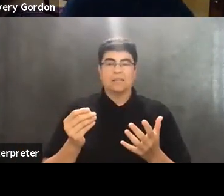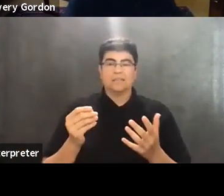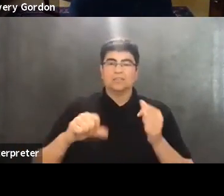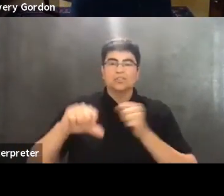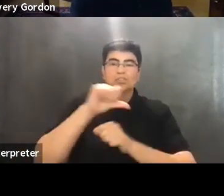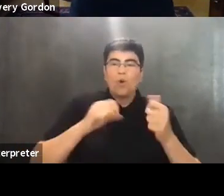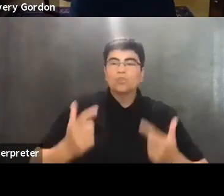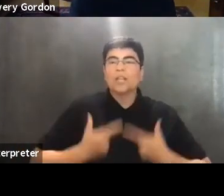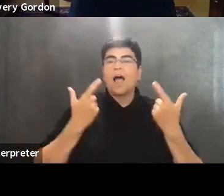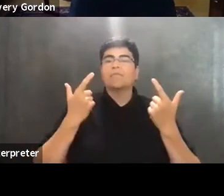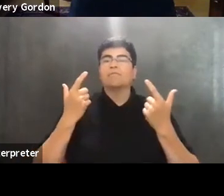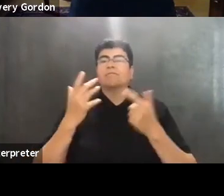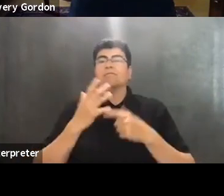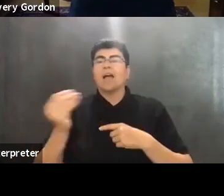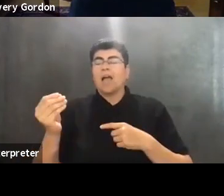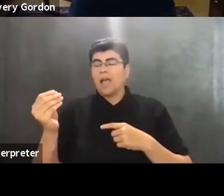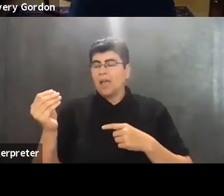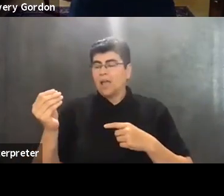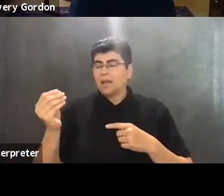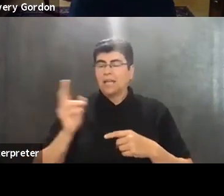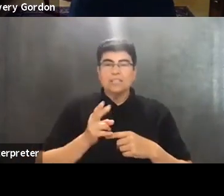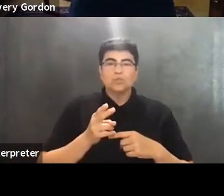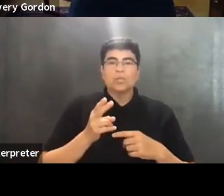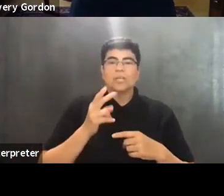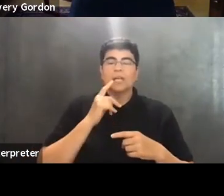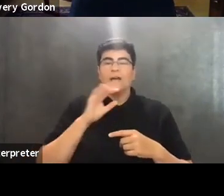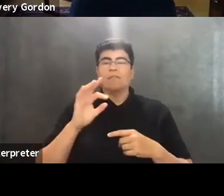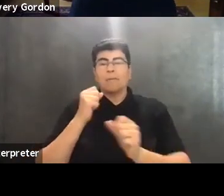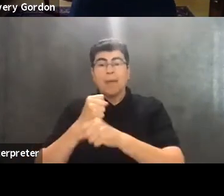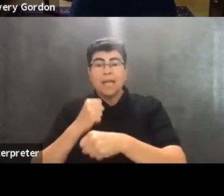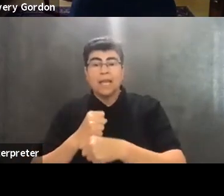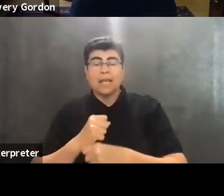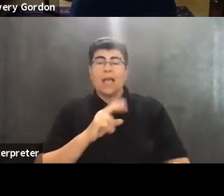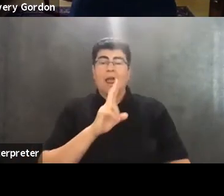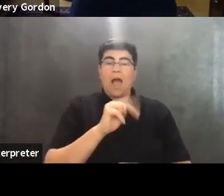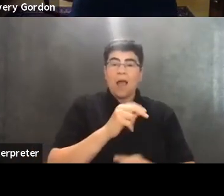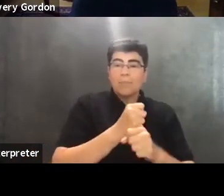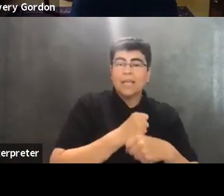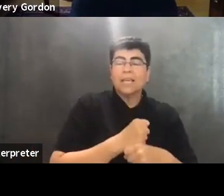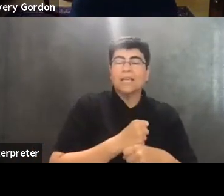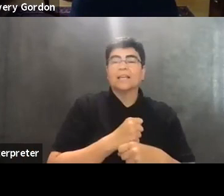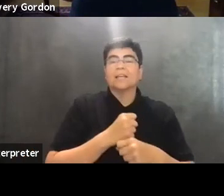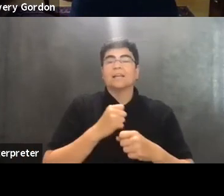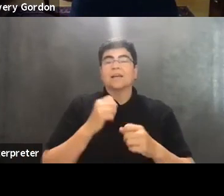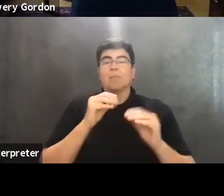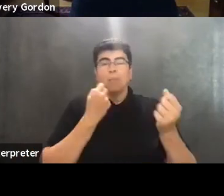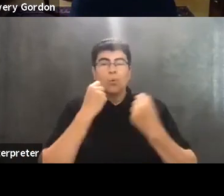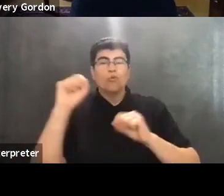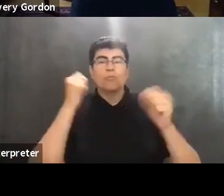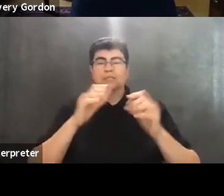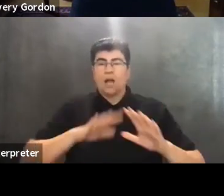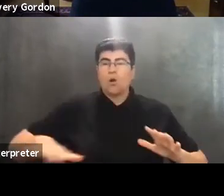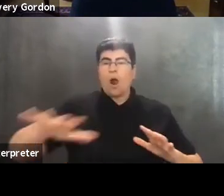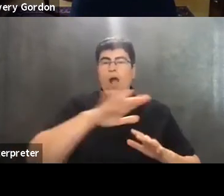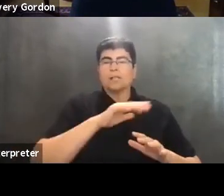and being, uh, of histories of making and unmaking movements across space and time, uh,